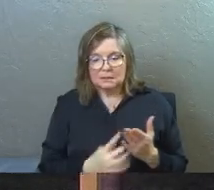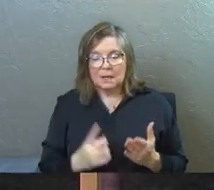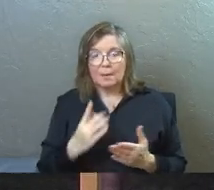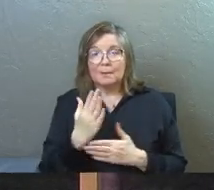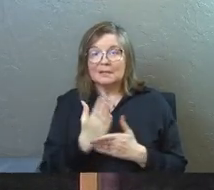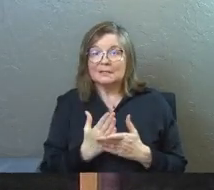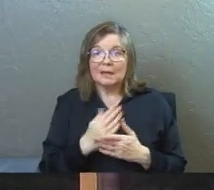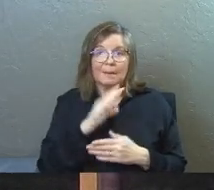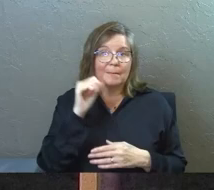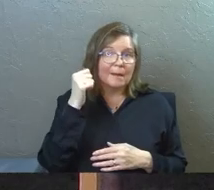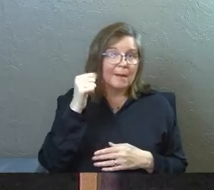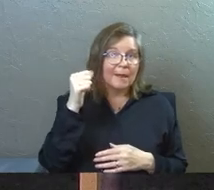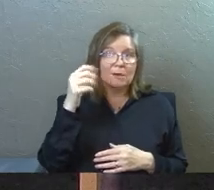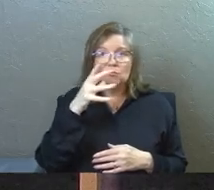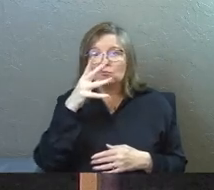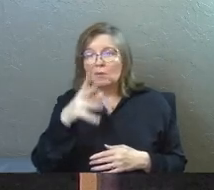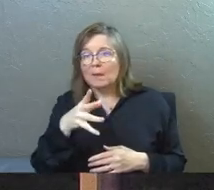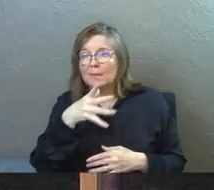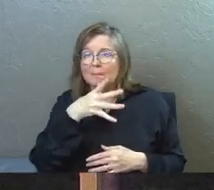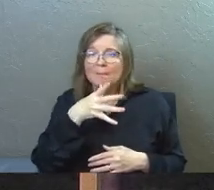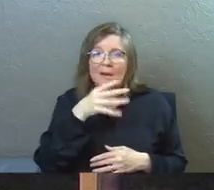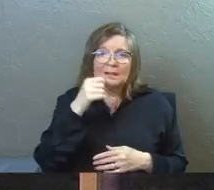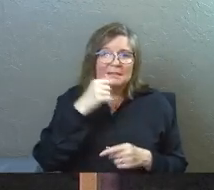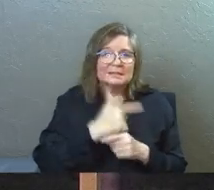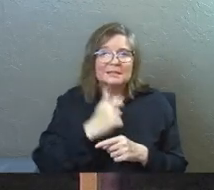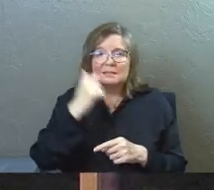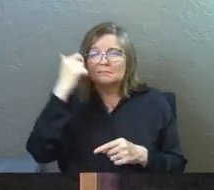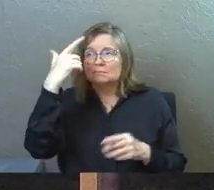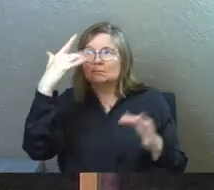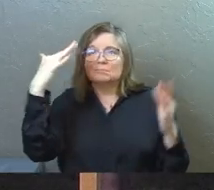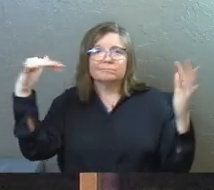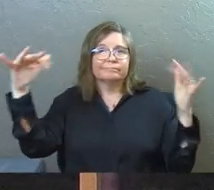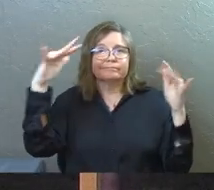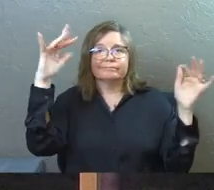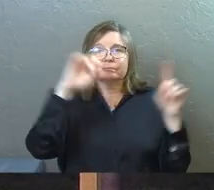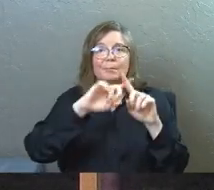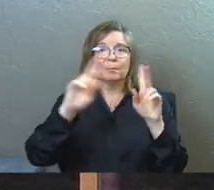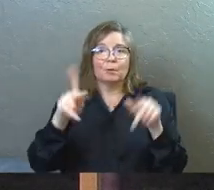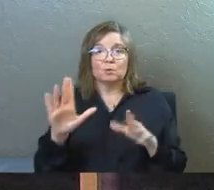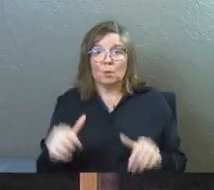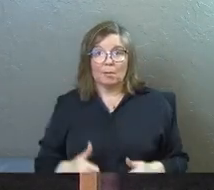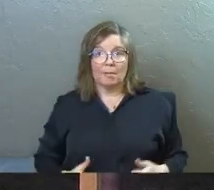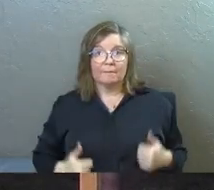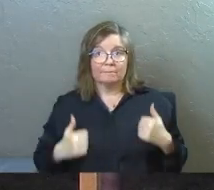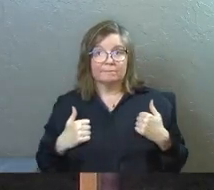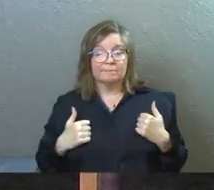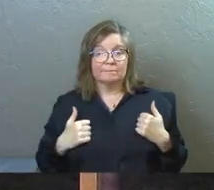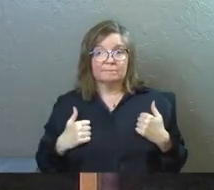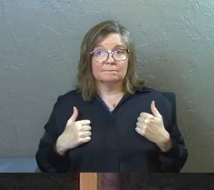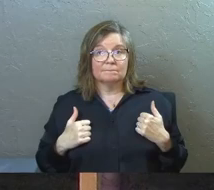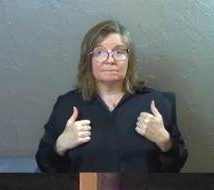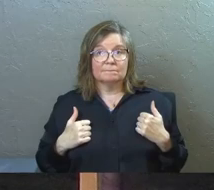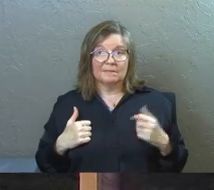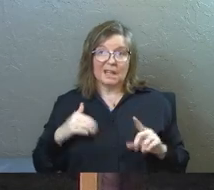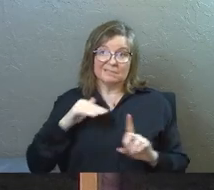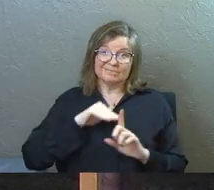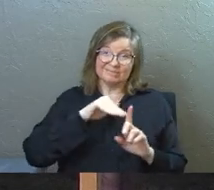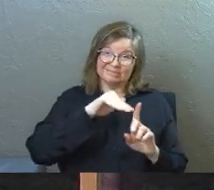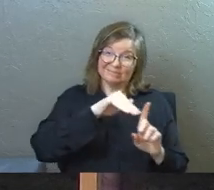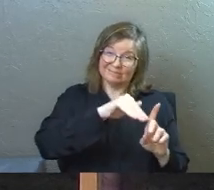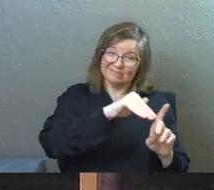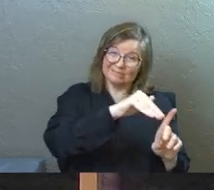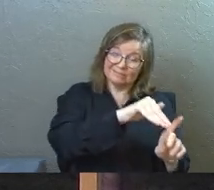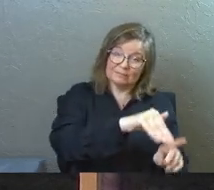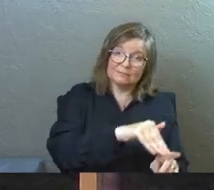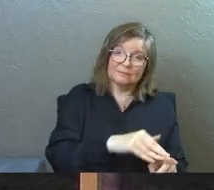Somebody, some aunt, some grandma, some mother, some sister, some person in your life, man, they bugged you long